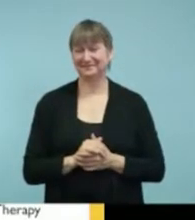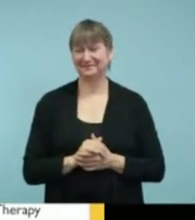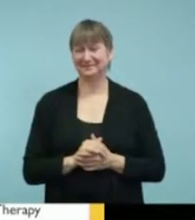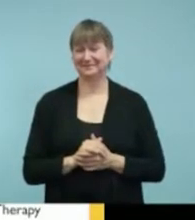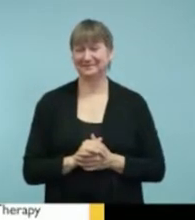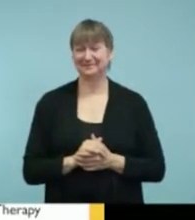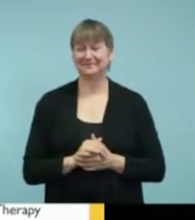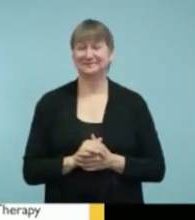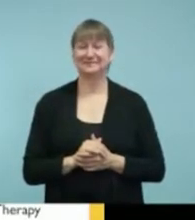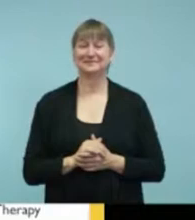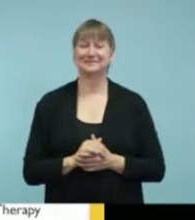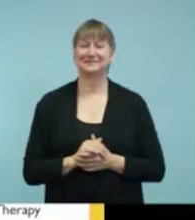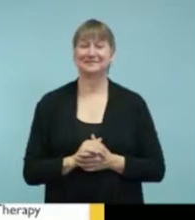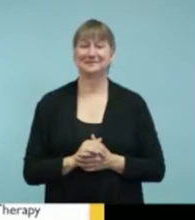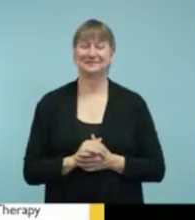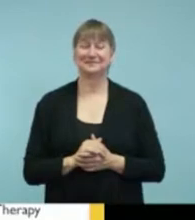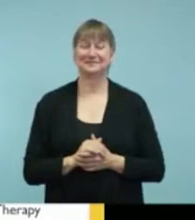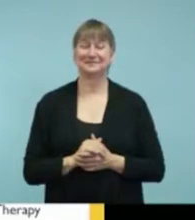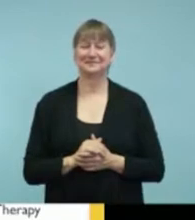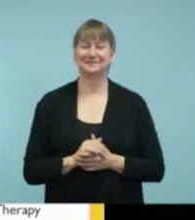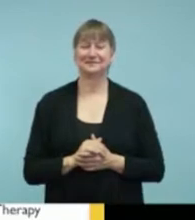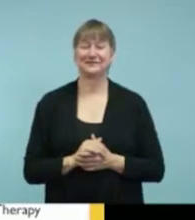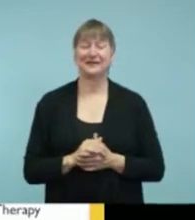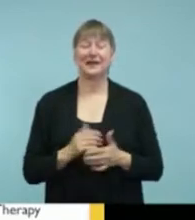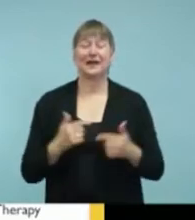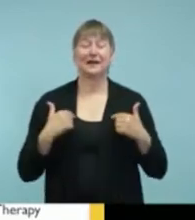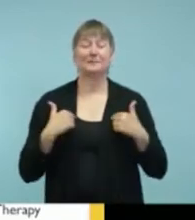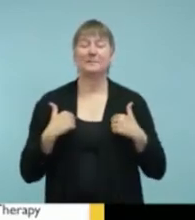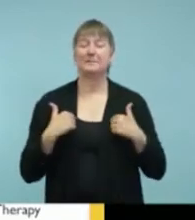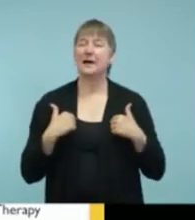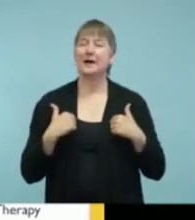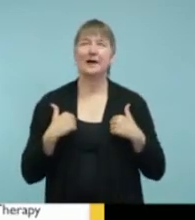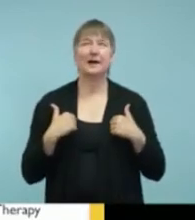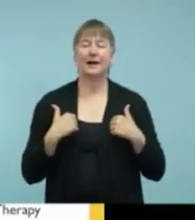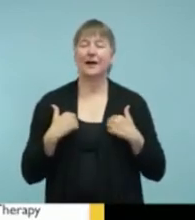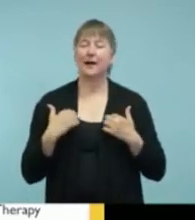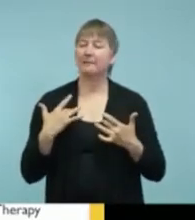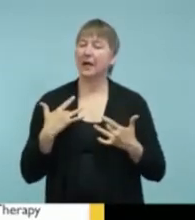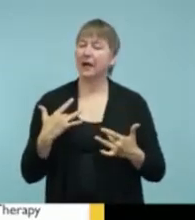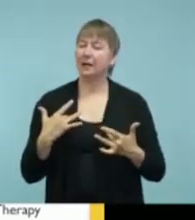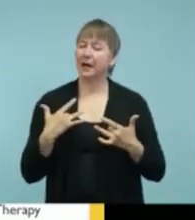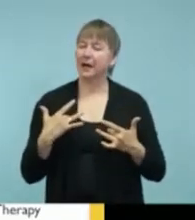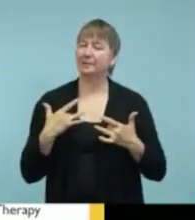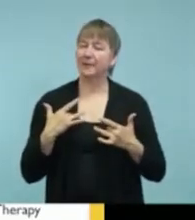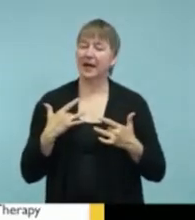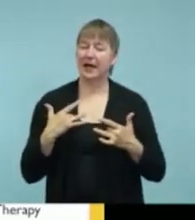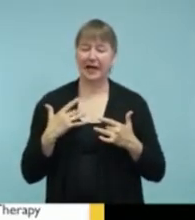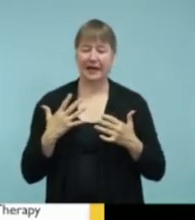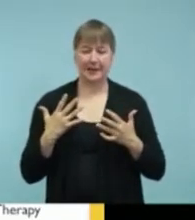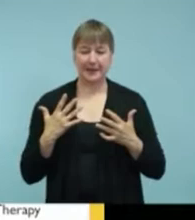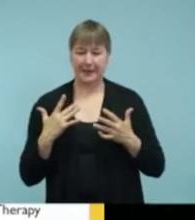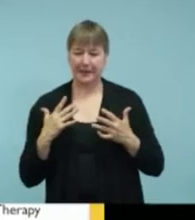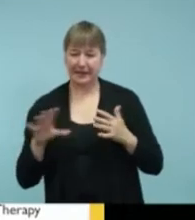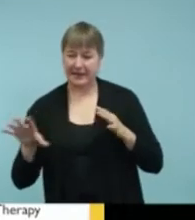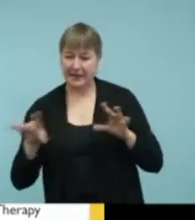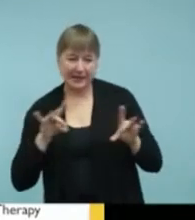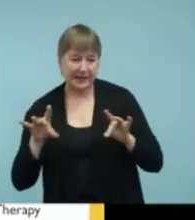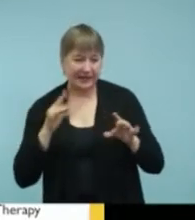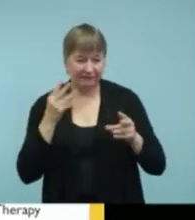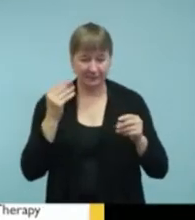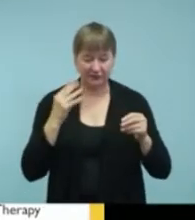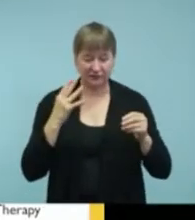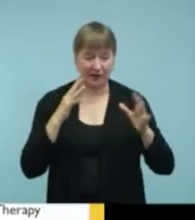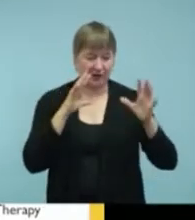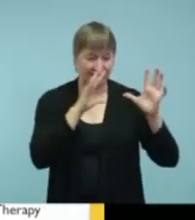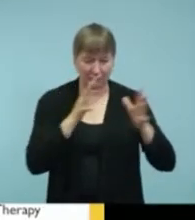So I have this need for some reason to collect things and then categorize them and then share